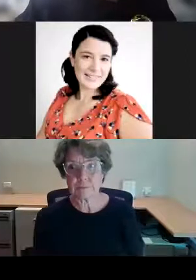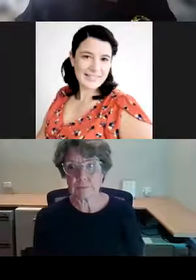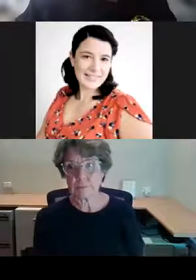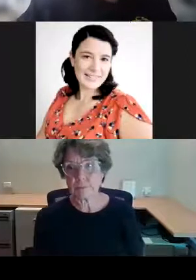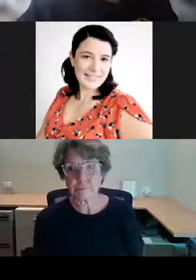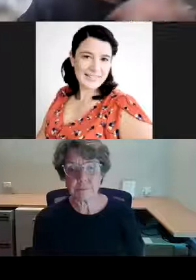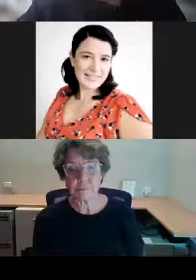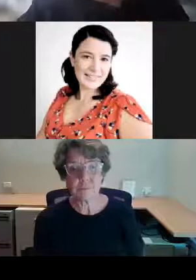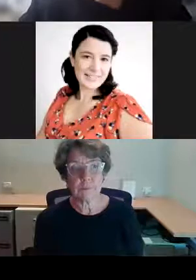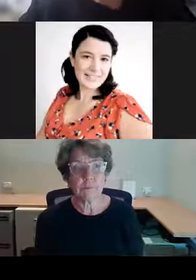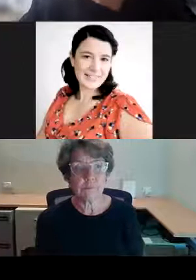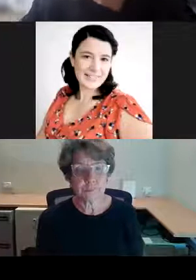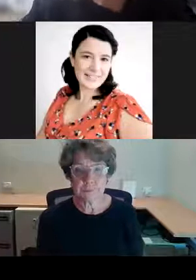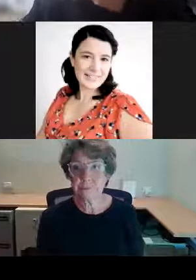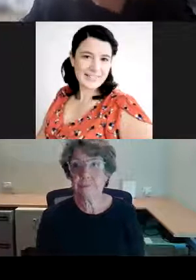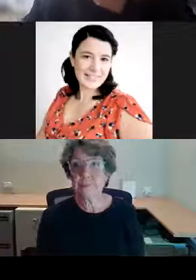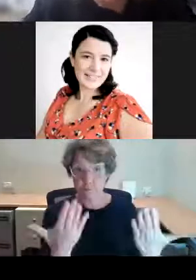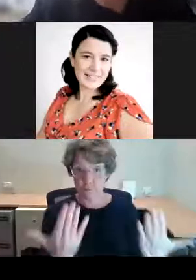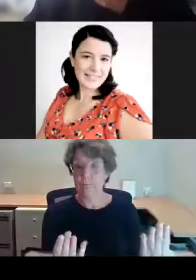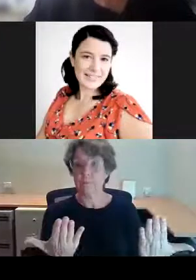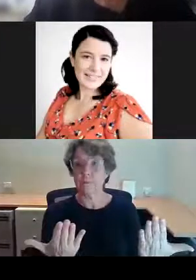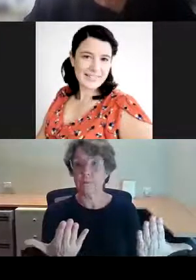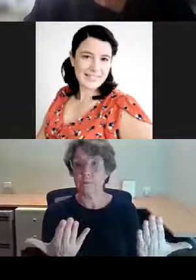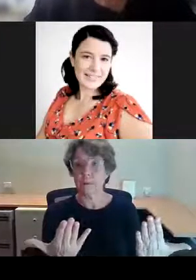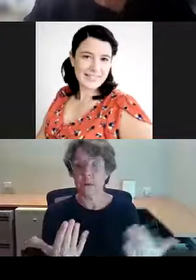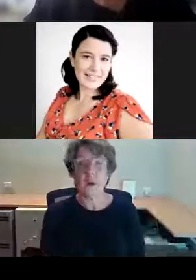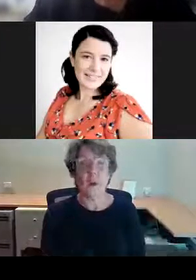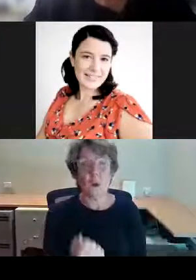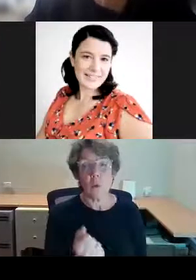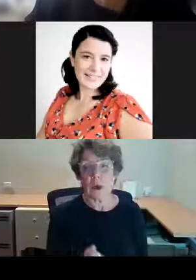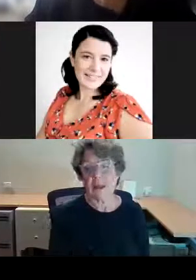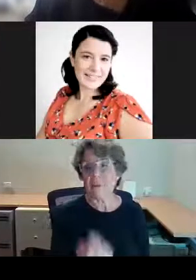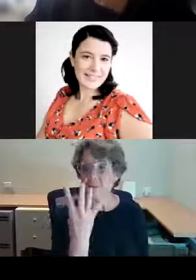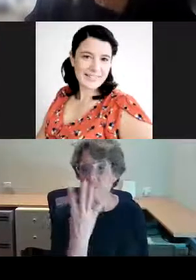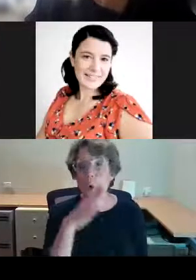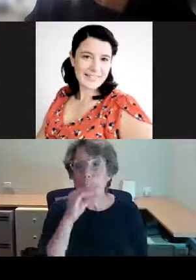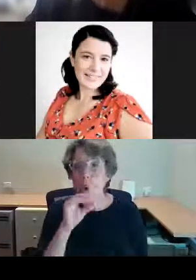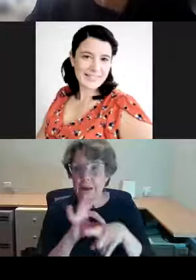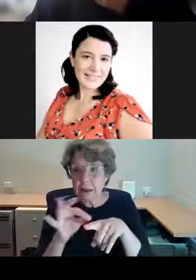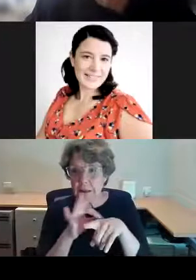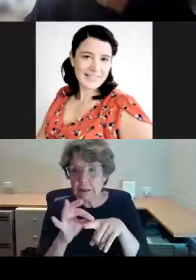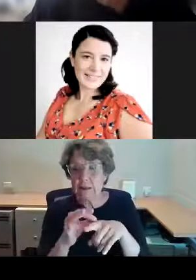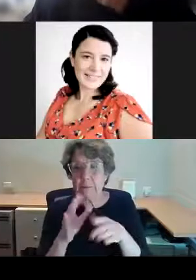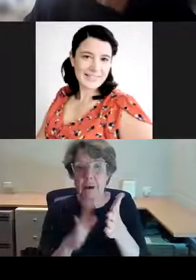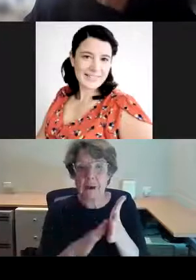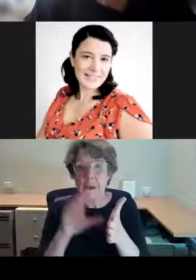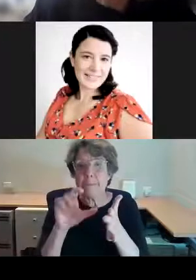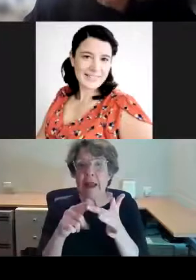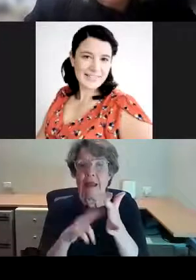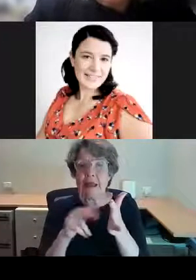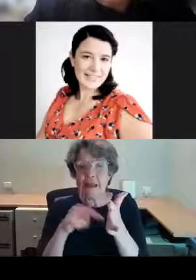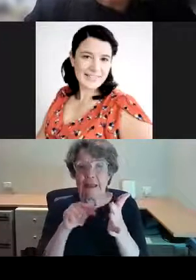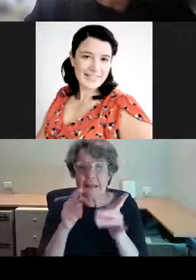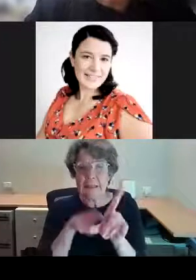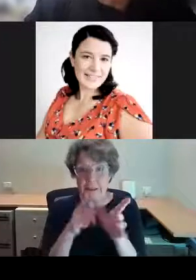We have in the collection four watercolors by an artist called Arthur McIntyre, who died not